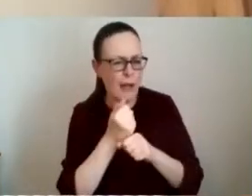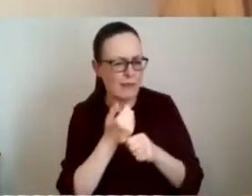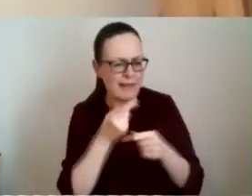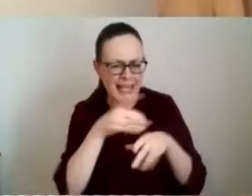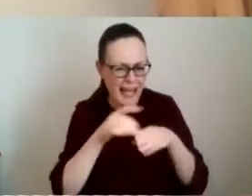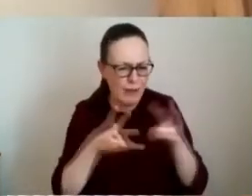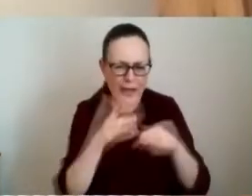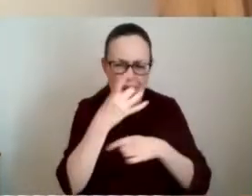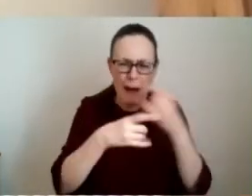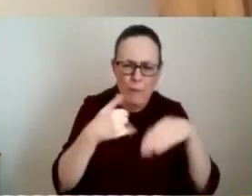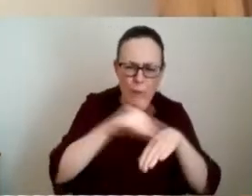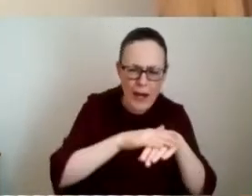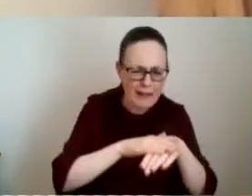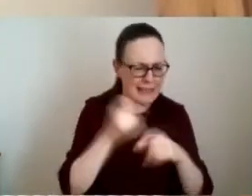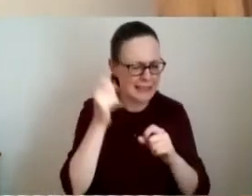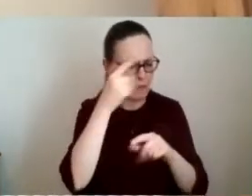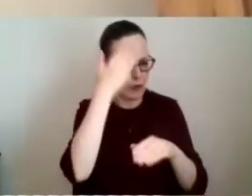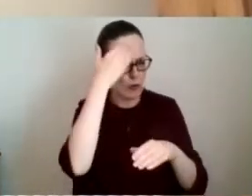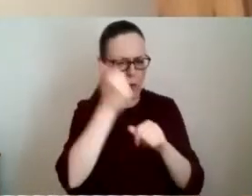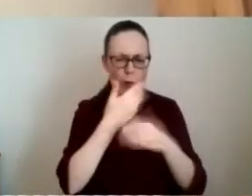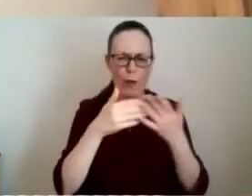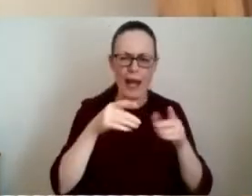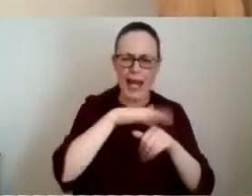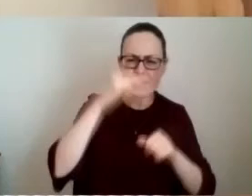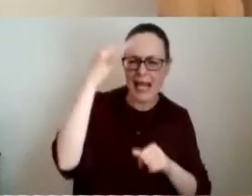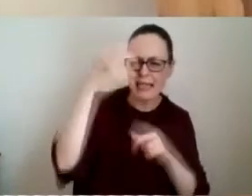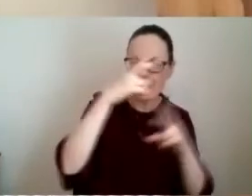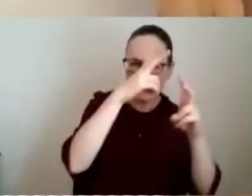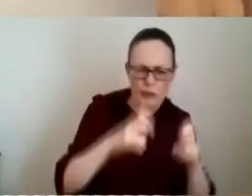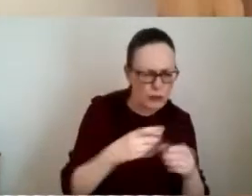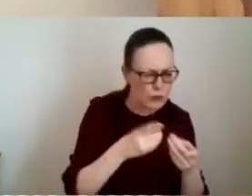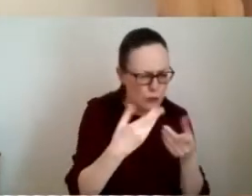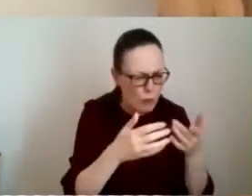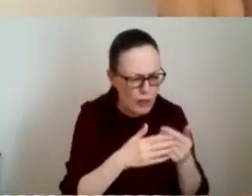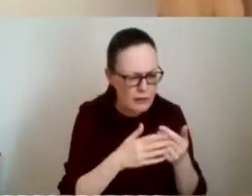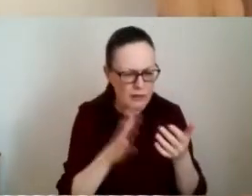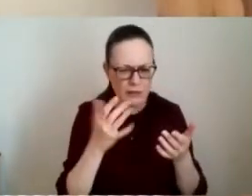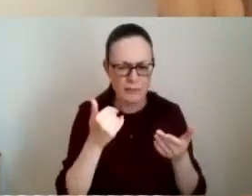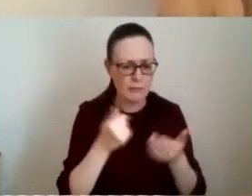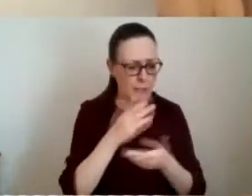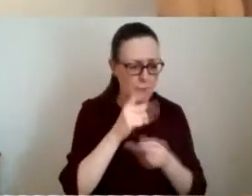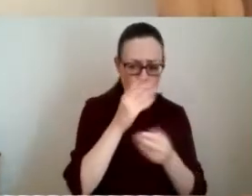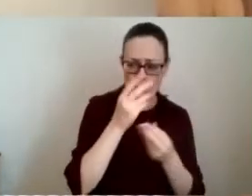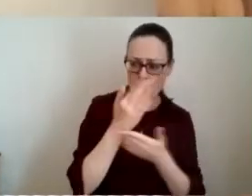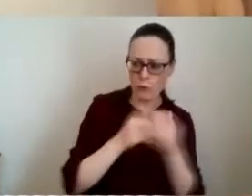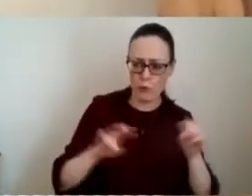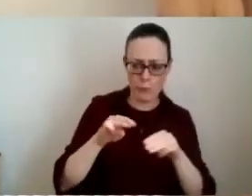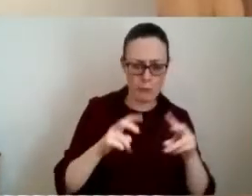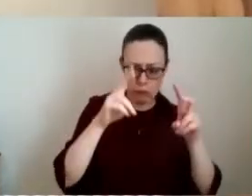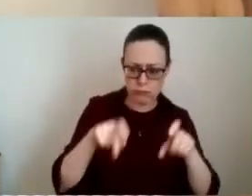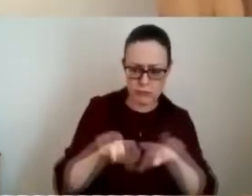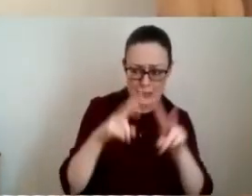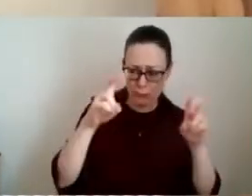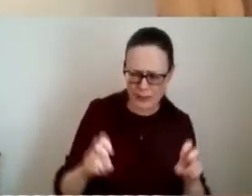difficult to know what areas of academic research were being pursued were there gaps were there duplications how would you get up-to-date